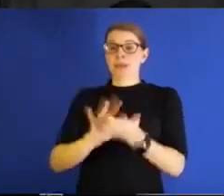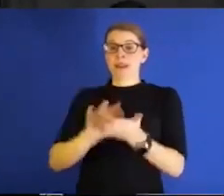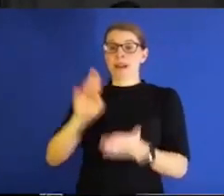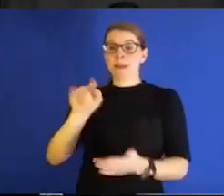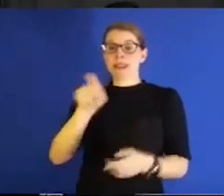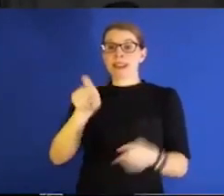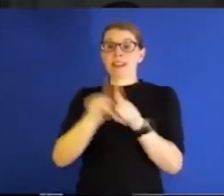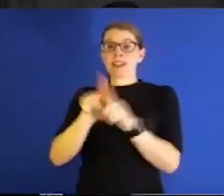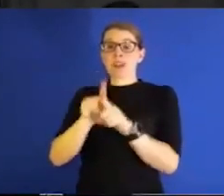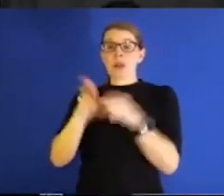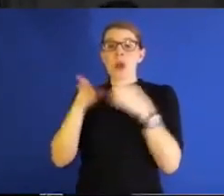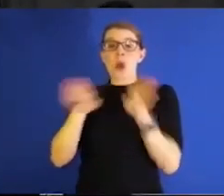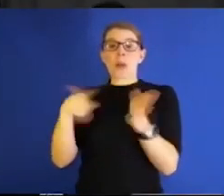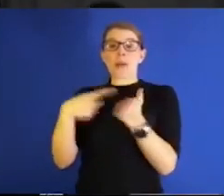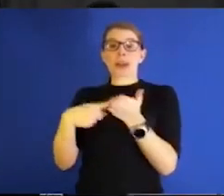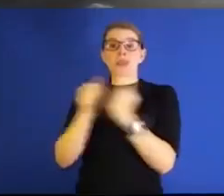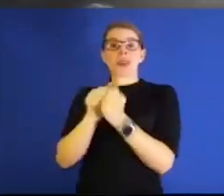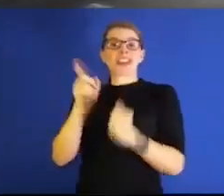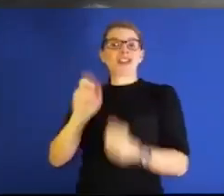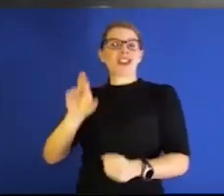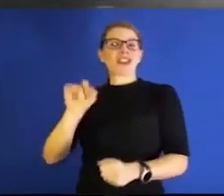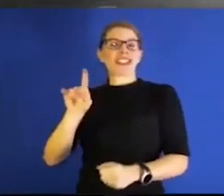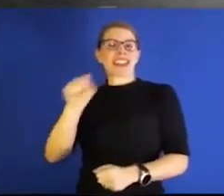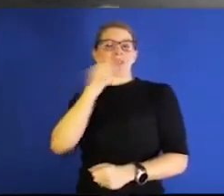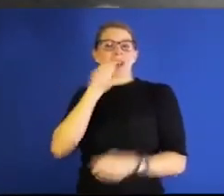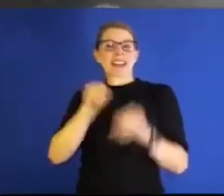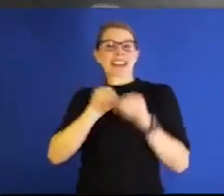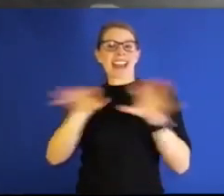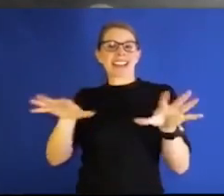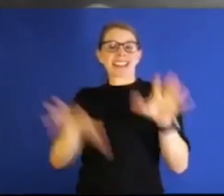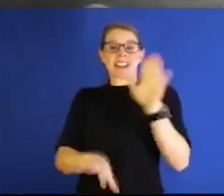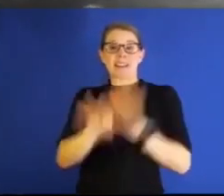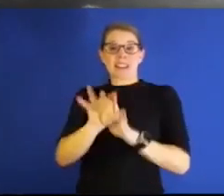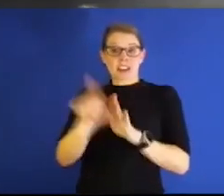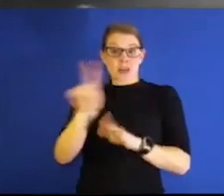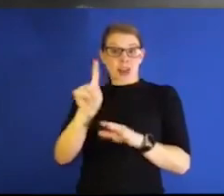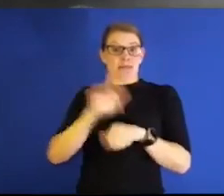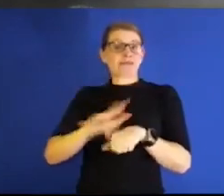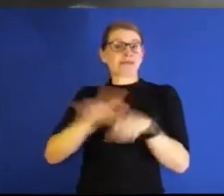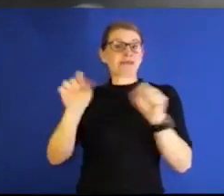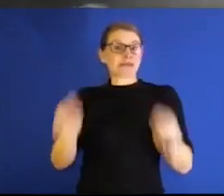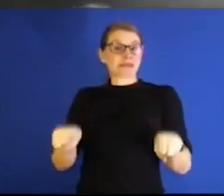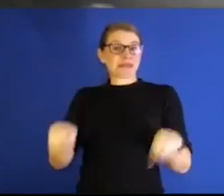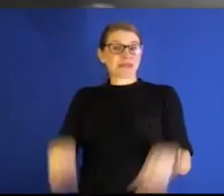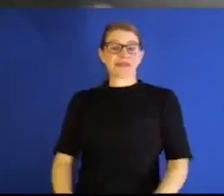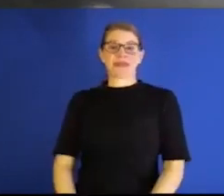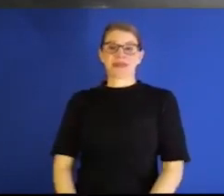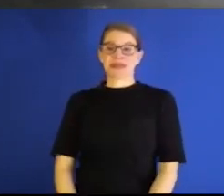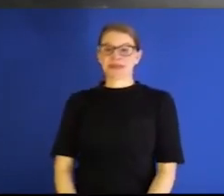mics with Dr. Stite's podcasts. Now everywhere podcasts are available.